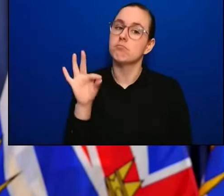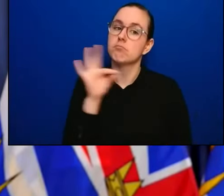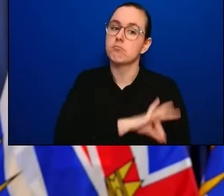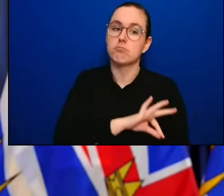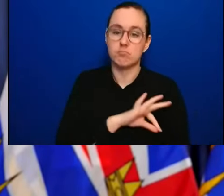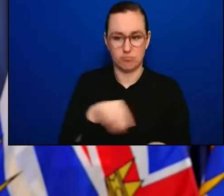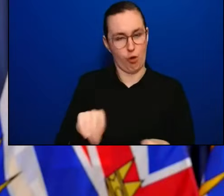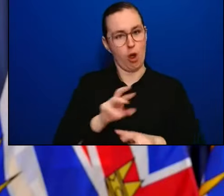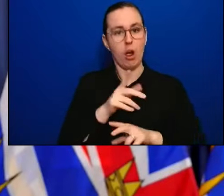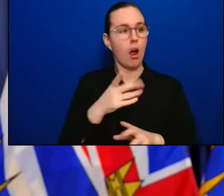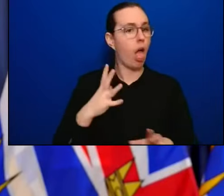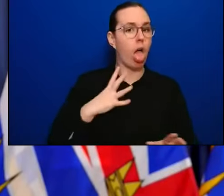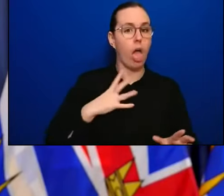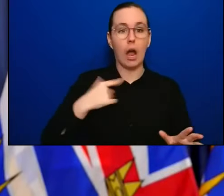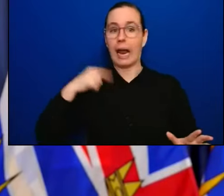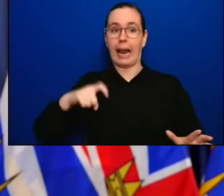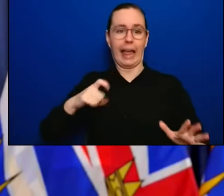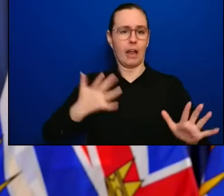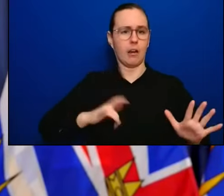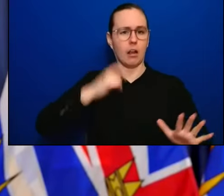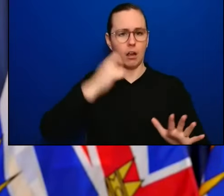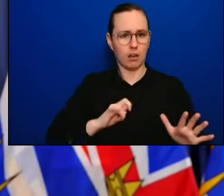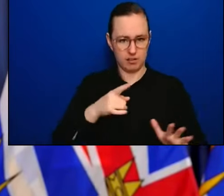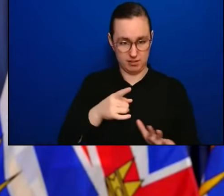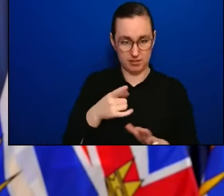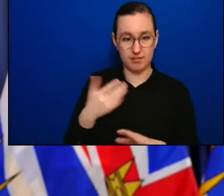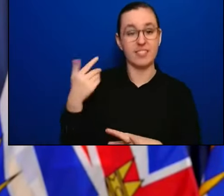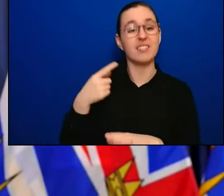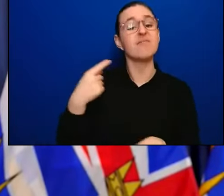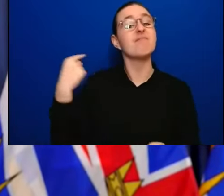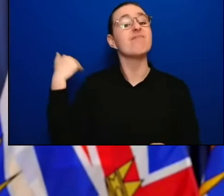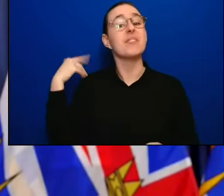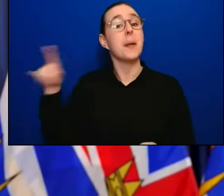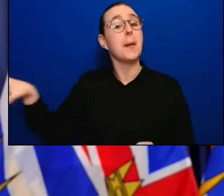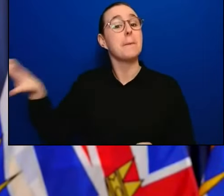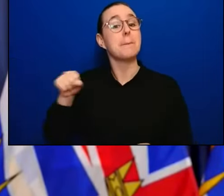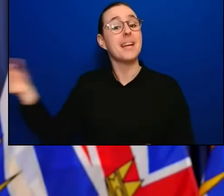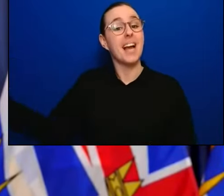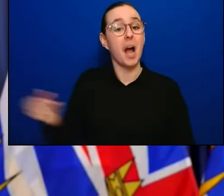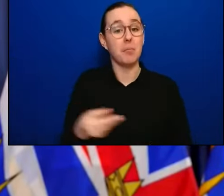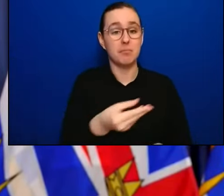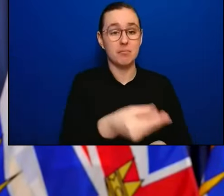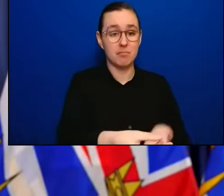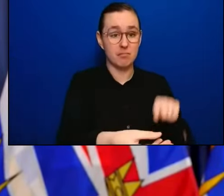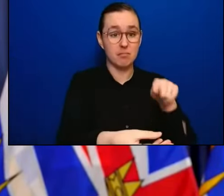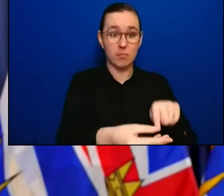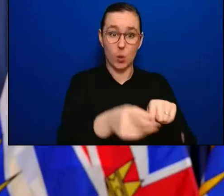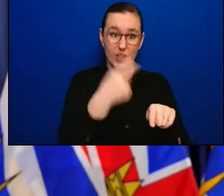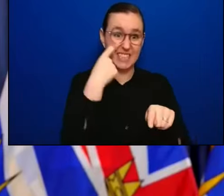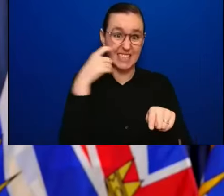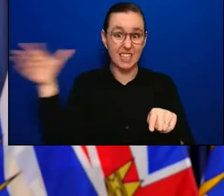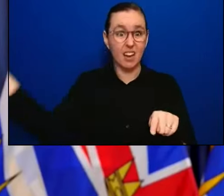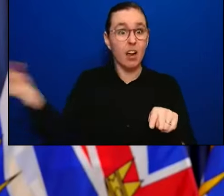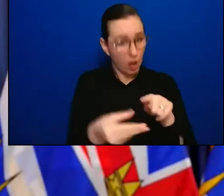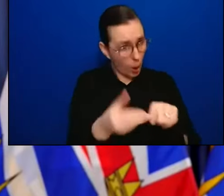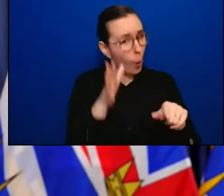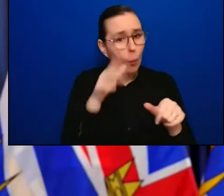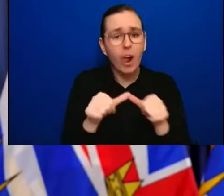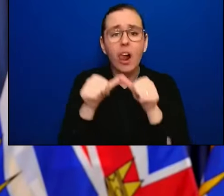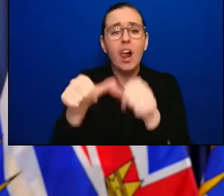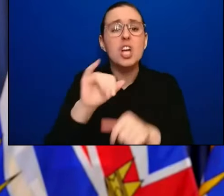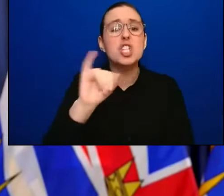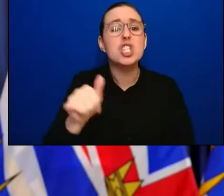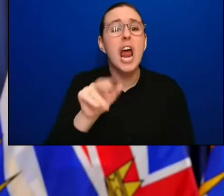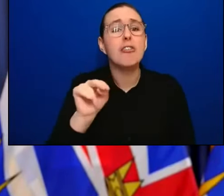I picked up a number of weeks ago expire I think in January 2024, meaning that I won't necessarily need to use them right away, but